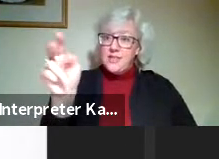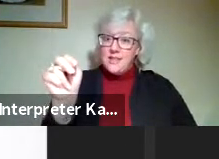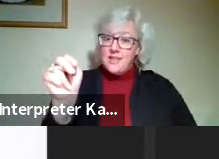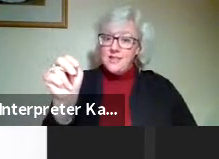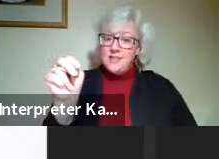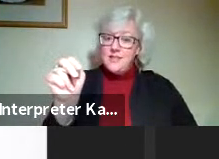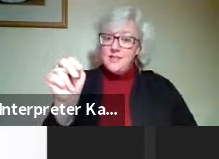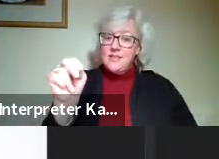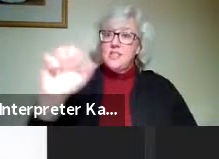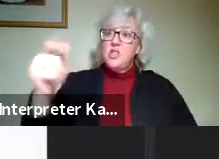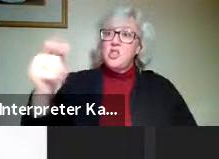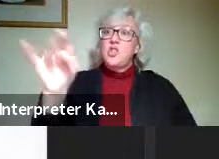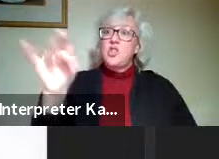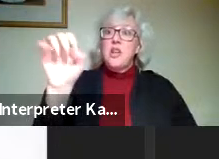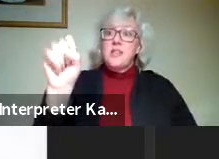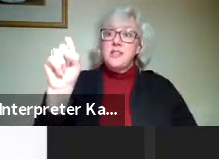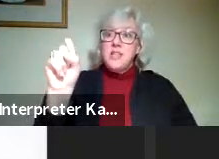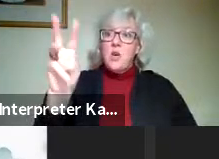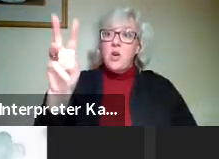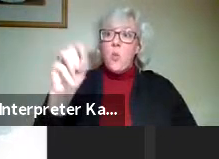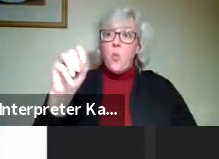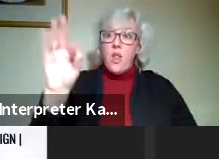Sheltie Wolfe,